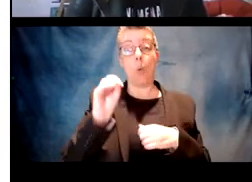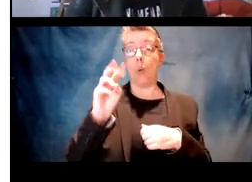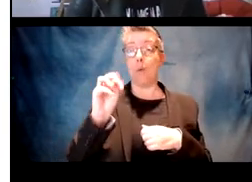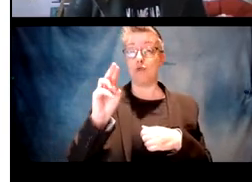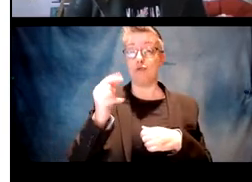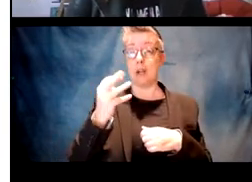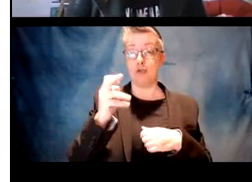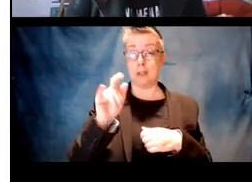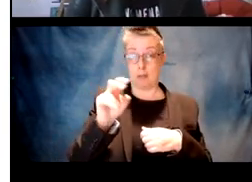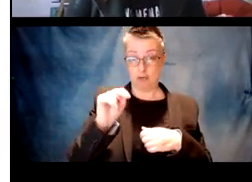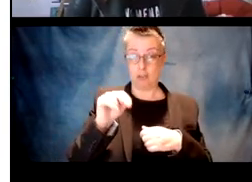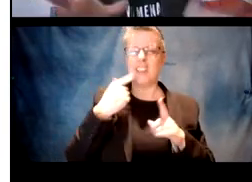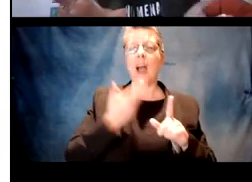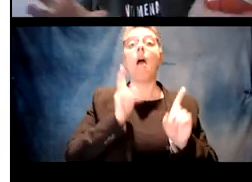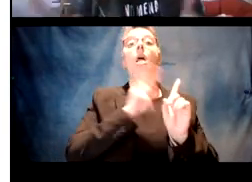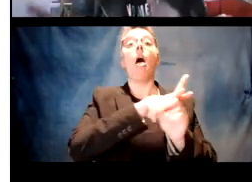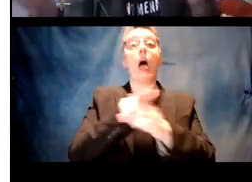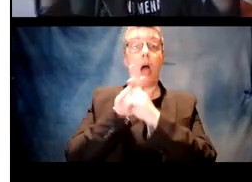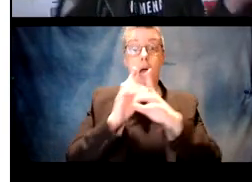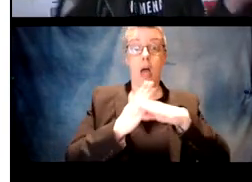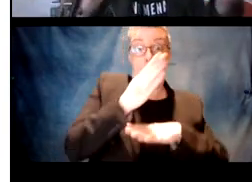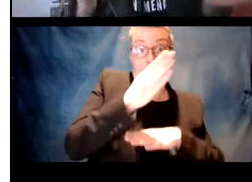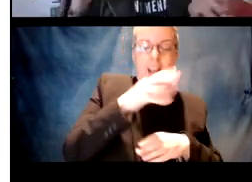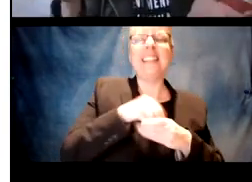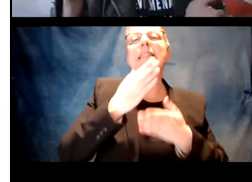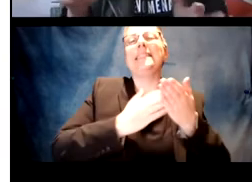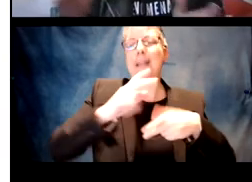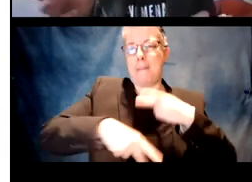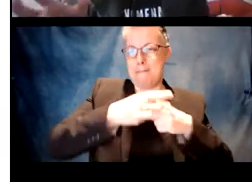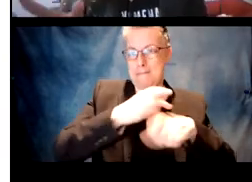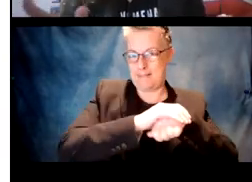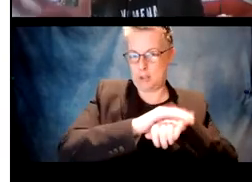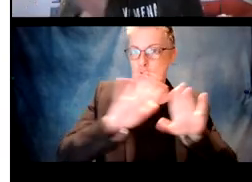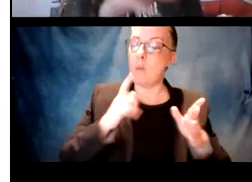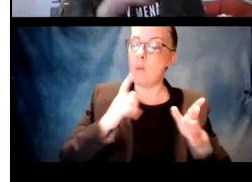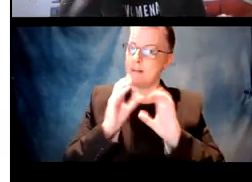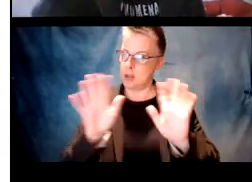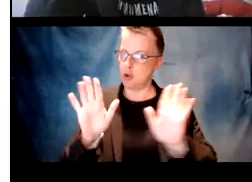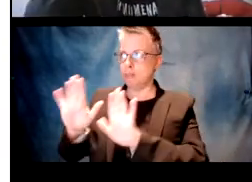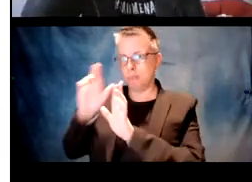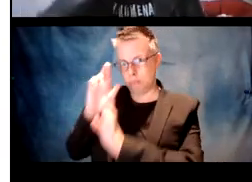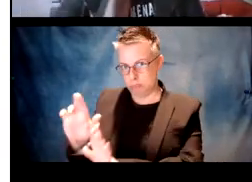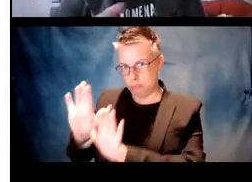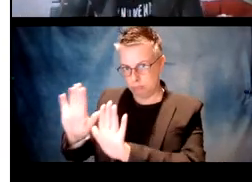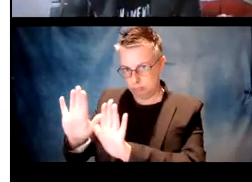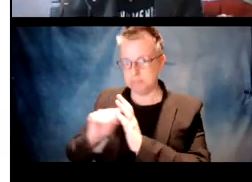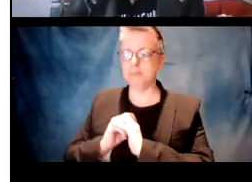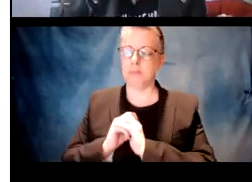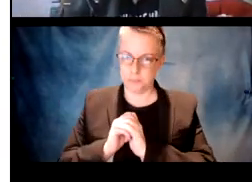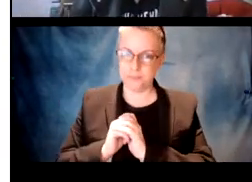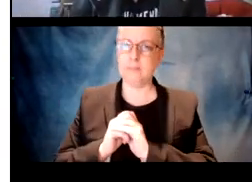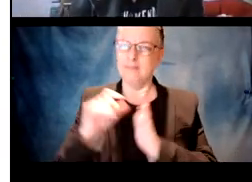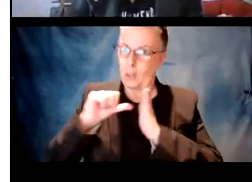are the over regularizations, the forms that are over regularizations in some varieties of English.